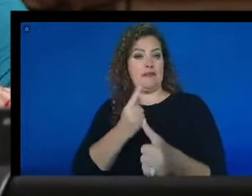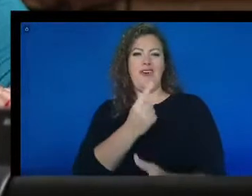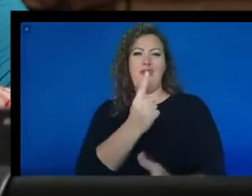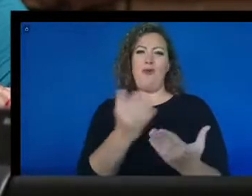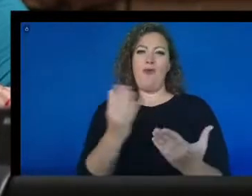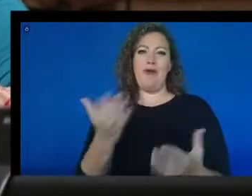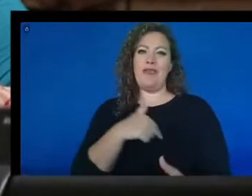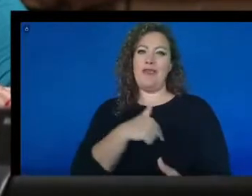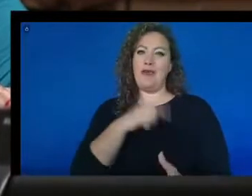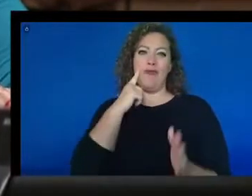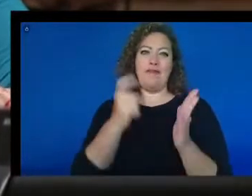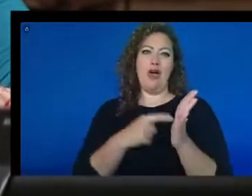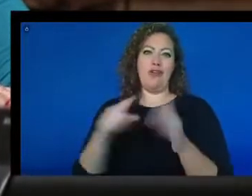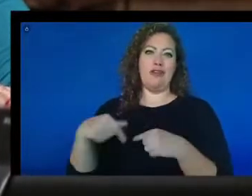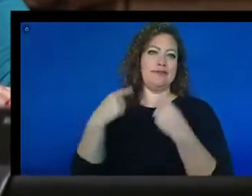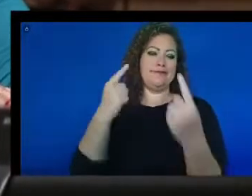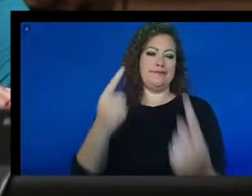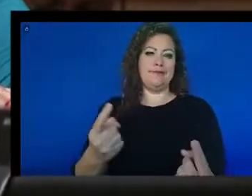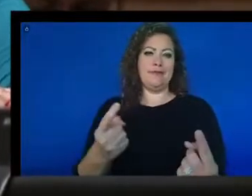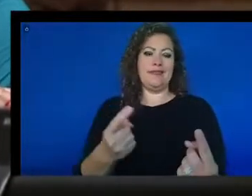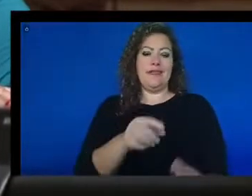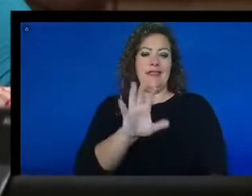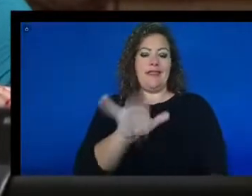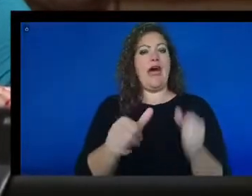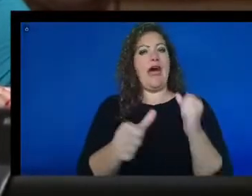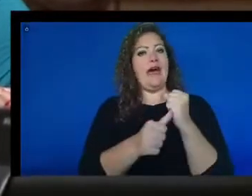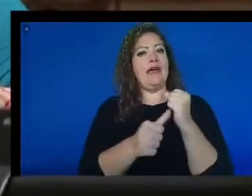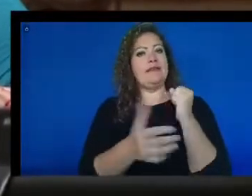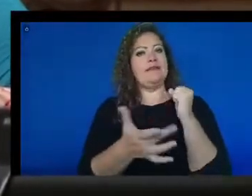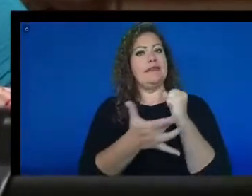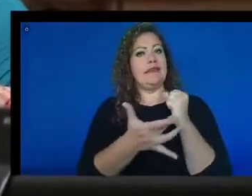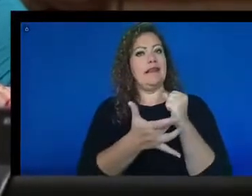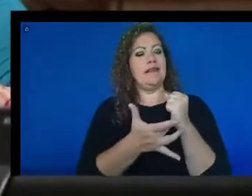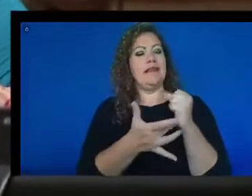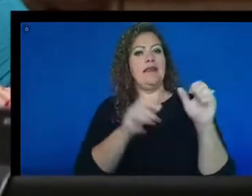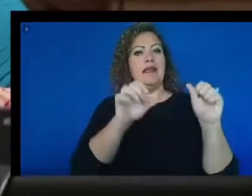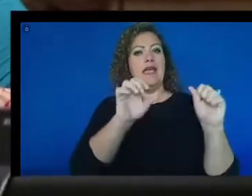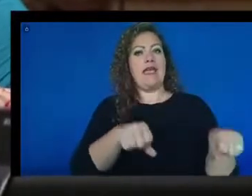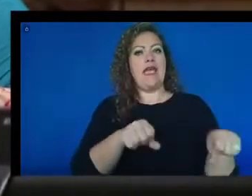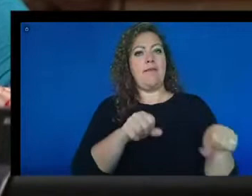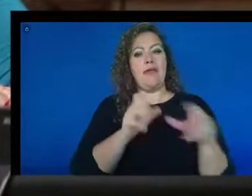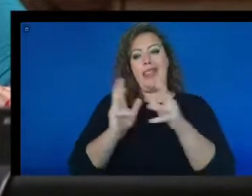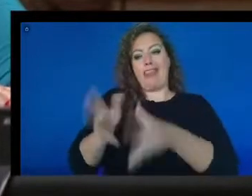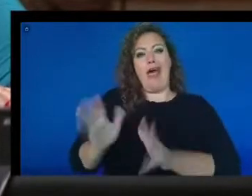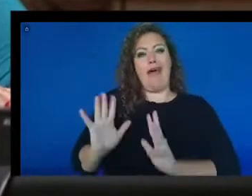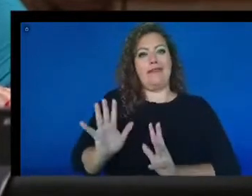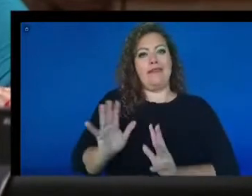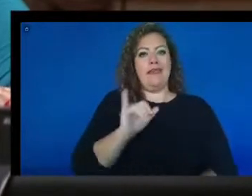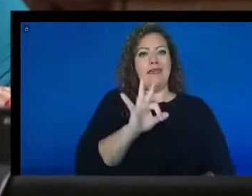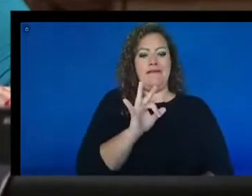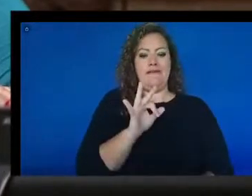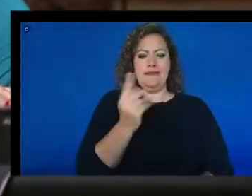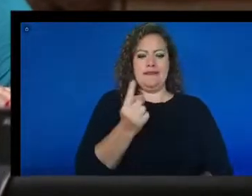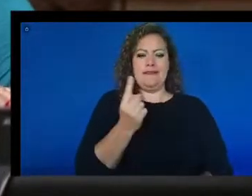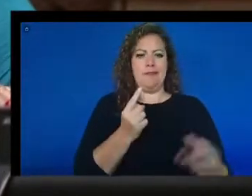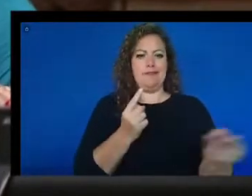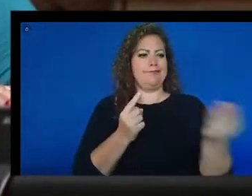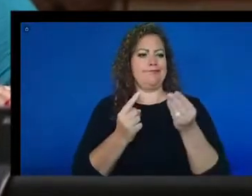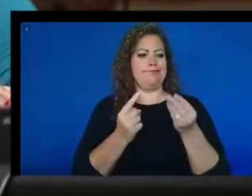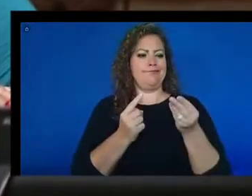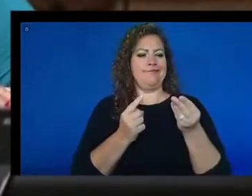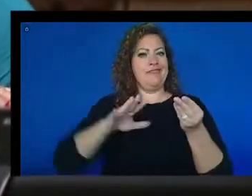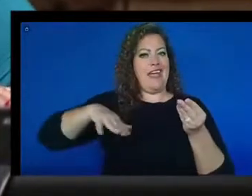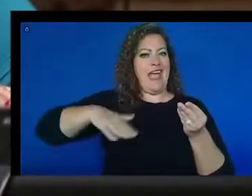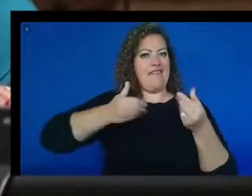we've noticed over the years assistive technology can be abandoned. If people can't, if they haven't had an opportunity to try it